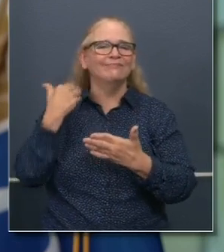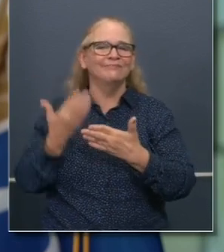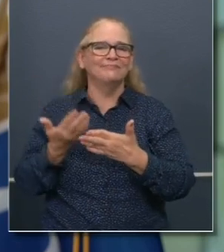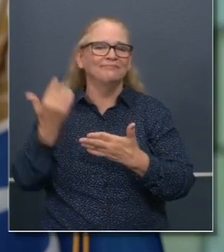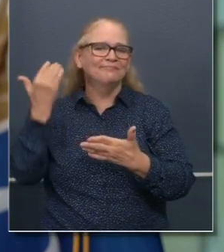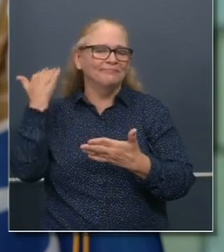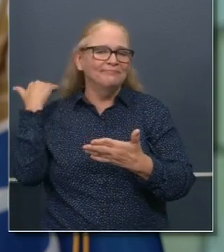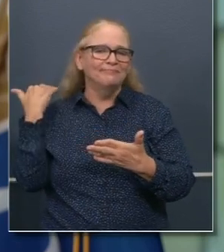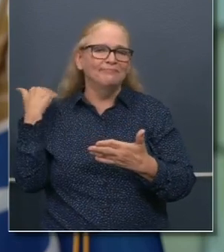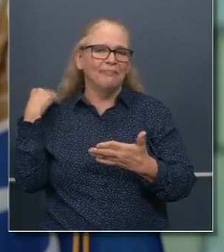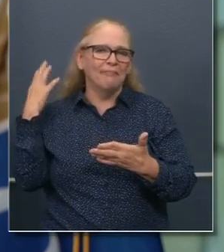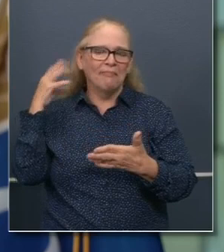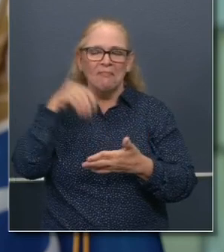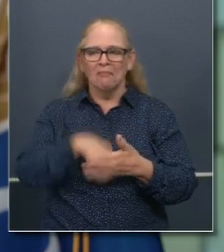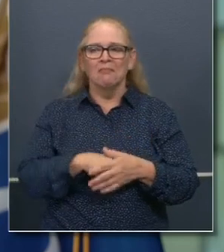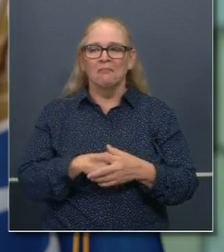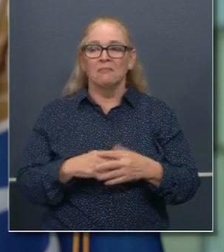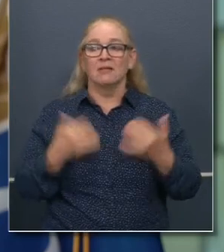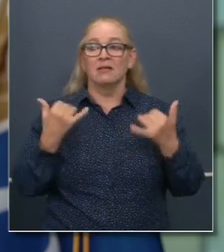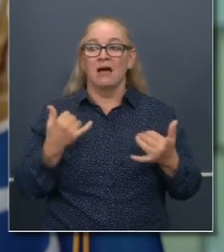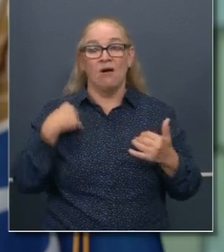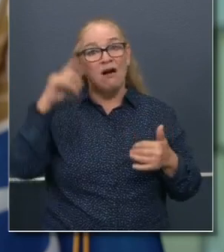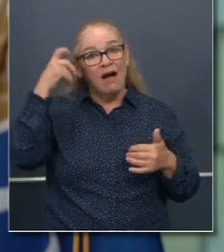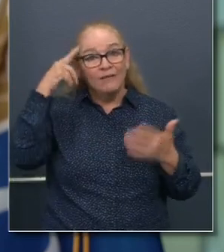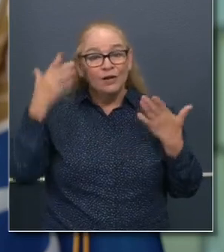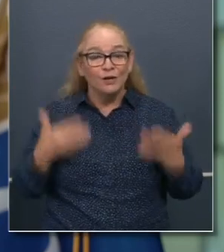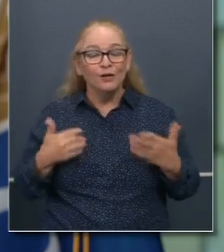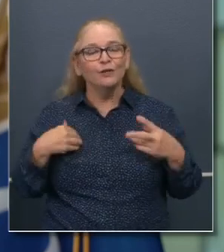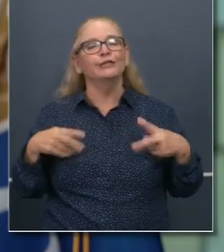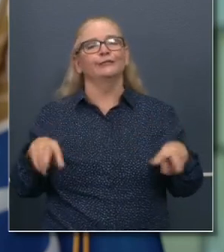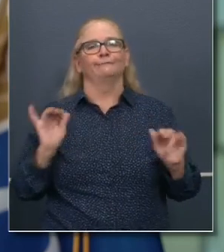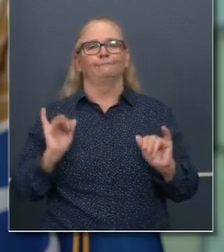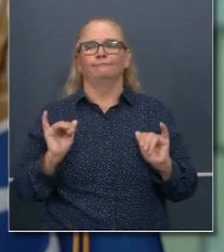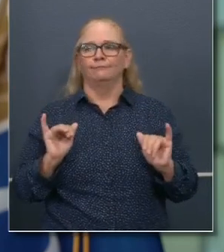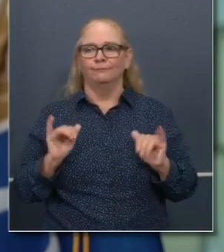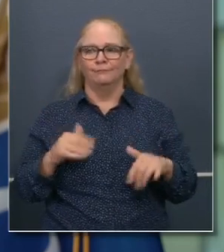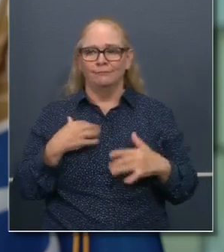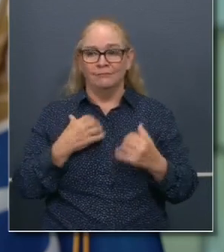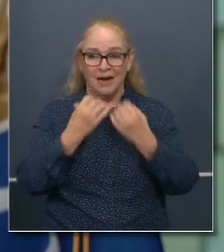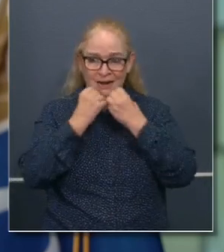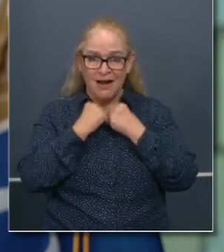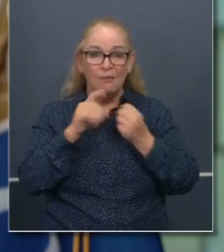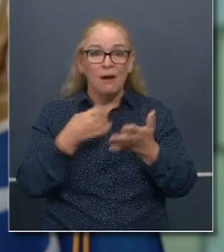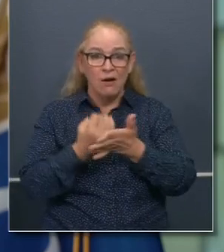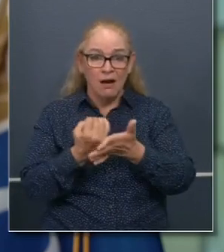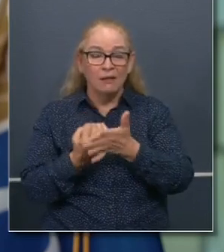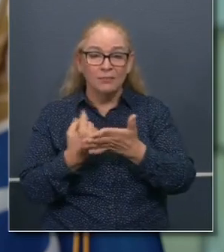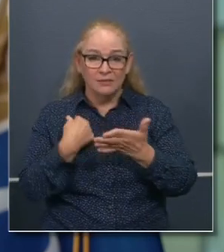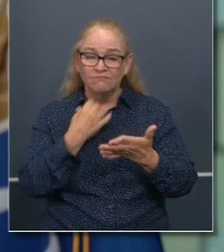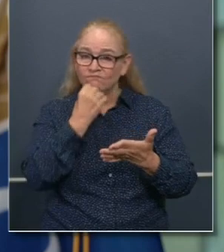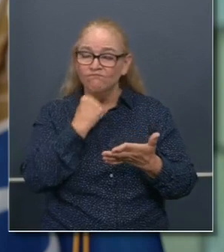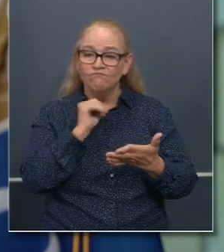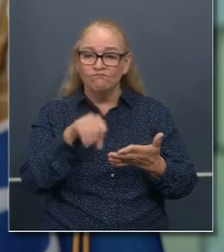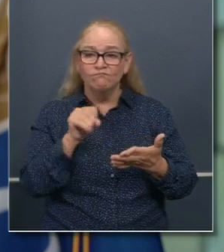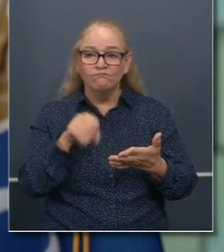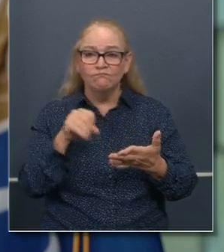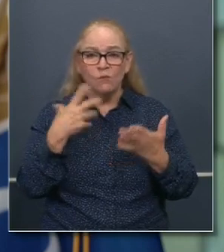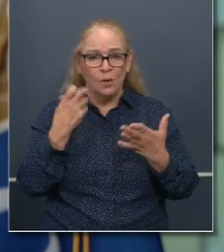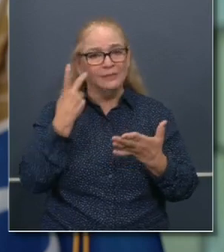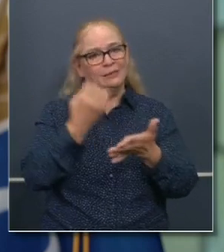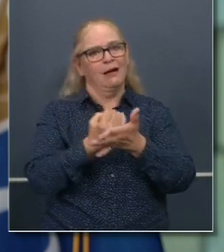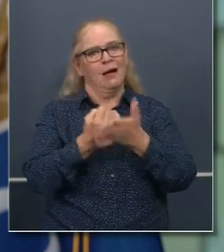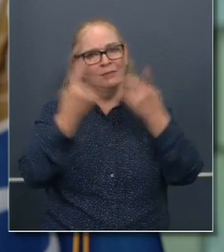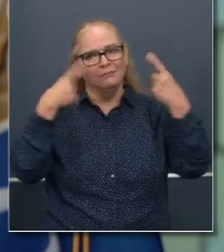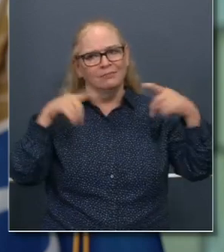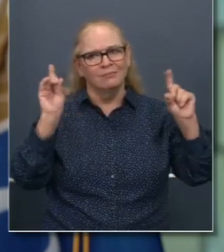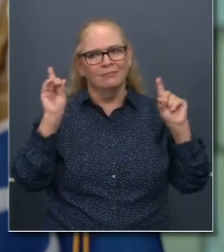as governor of the state of California cares deeply about economic growth and economic prosperity. Uh, and that mantra is simple that